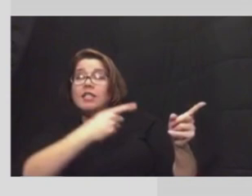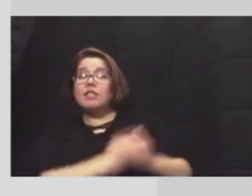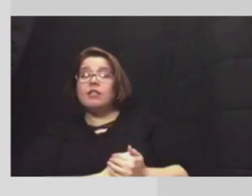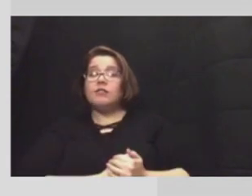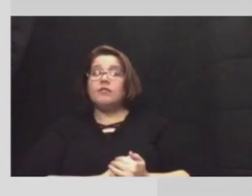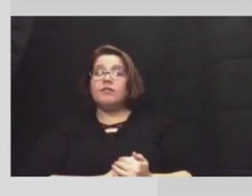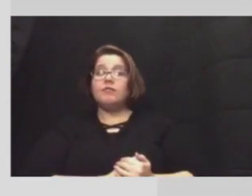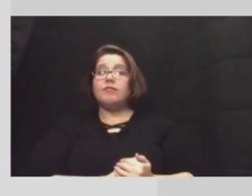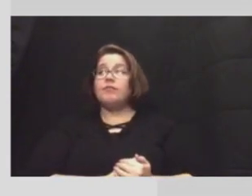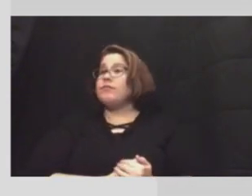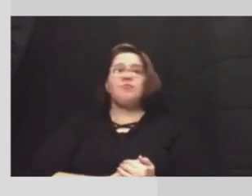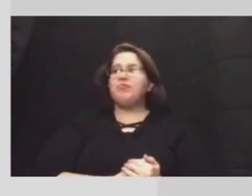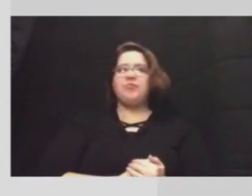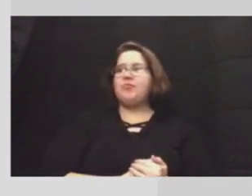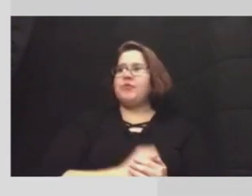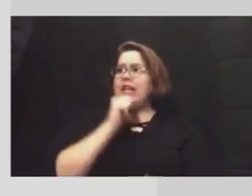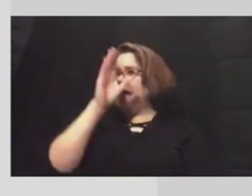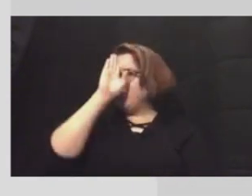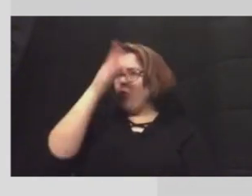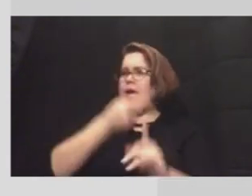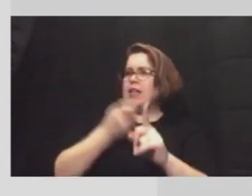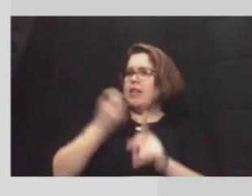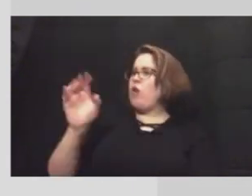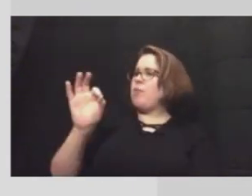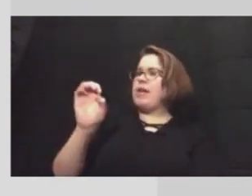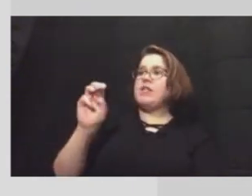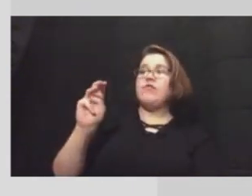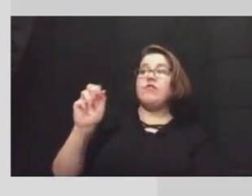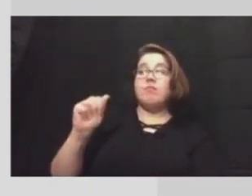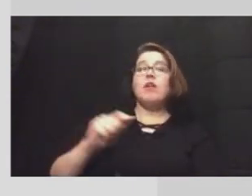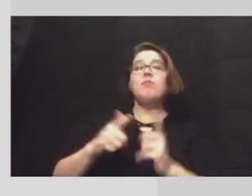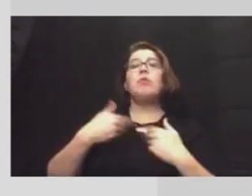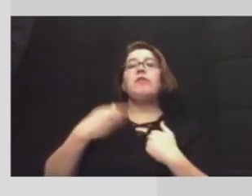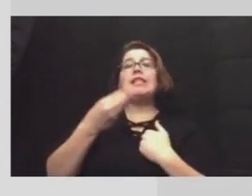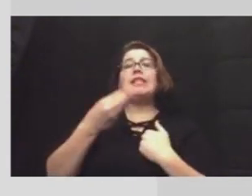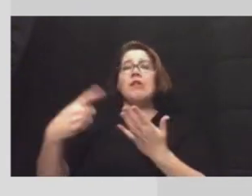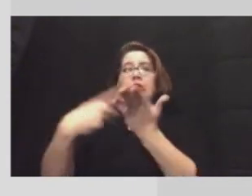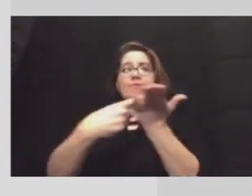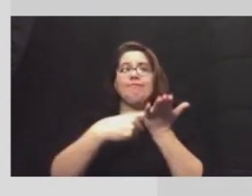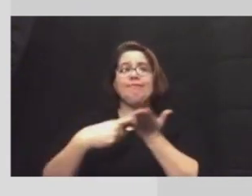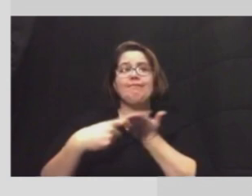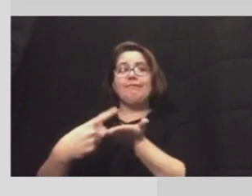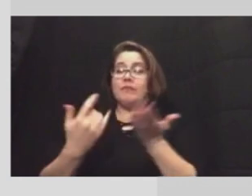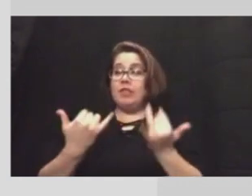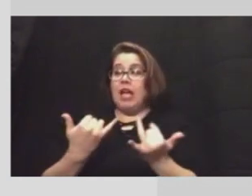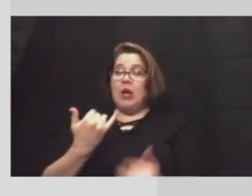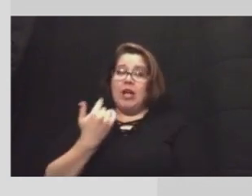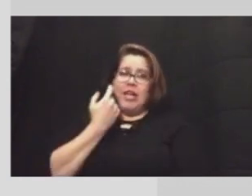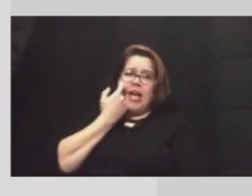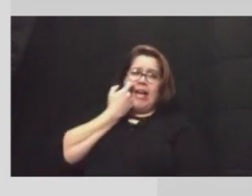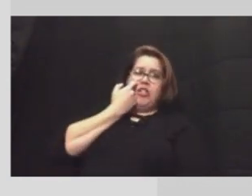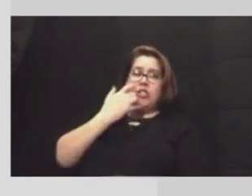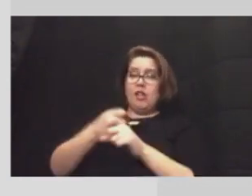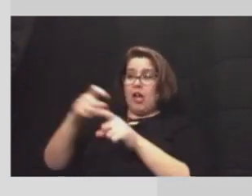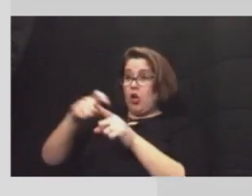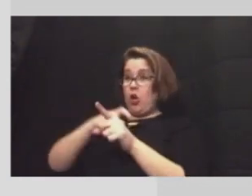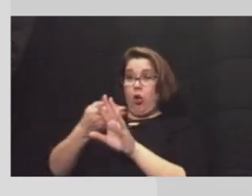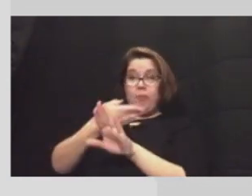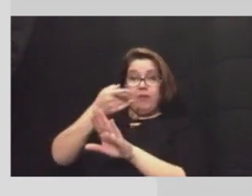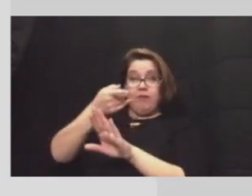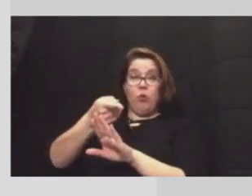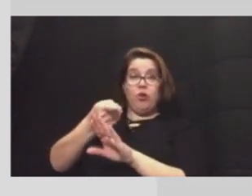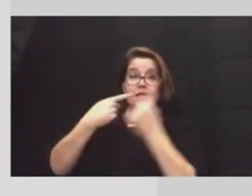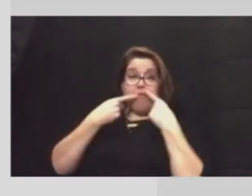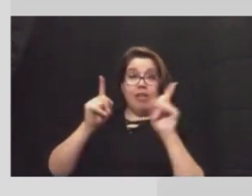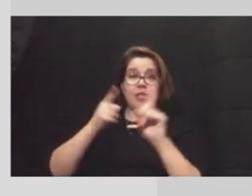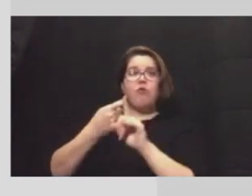um not directly from fema but we have had uh several conversations now in fact i just got a call before this briefing from the